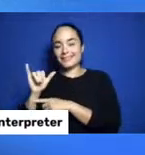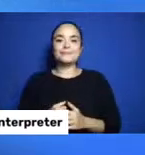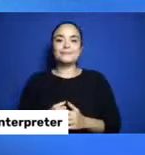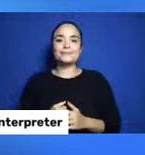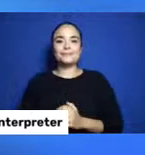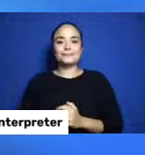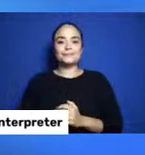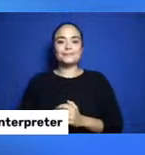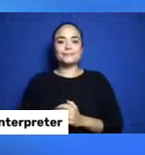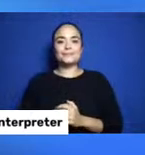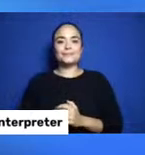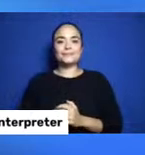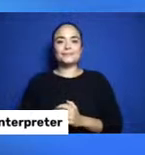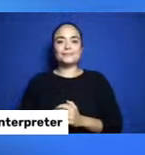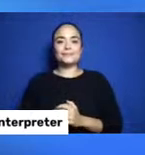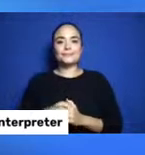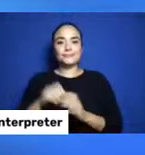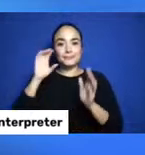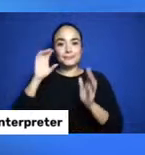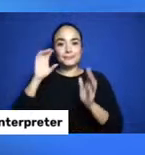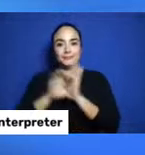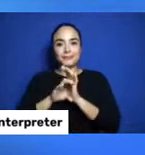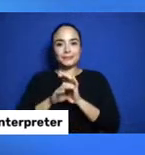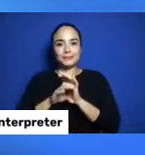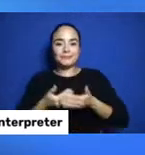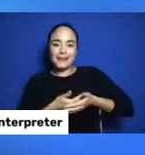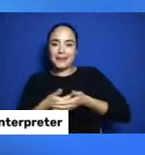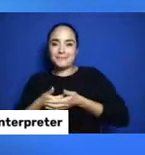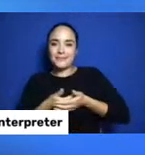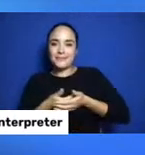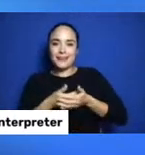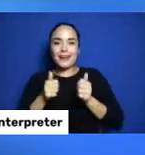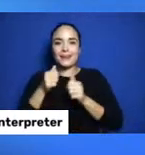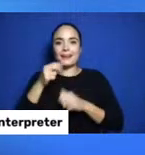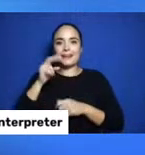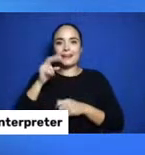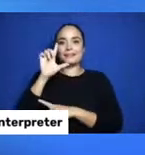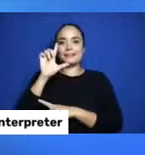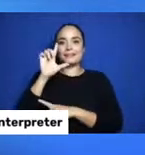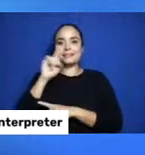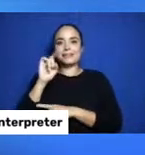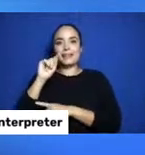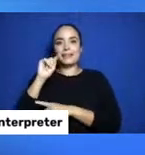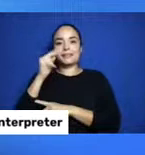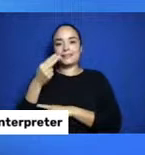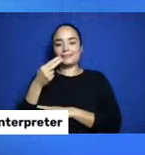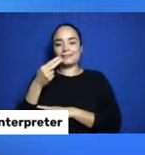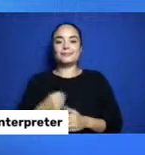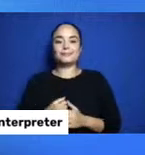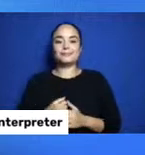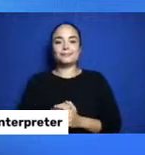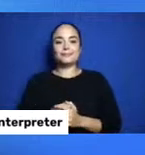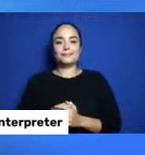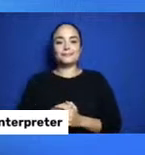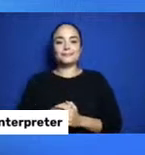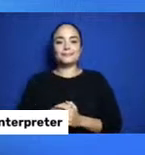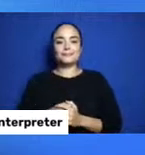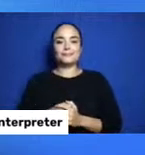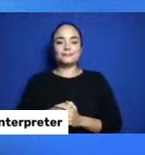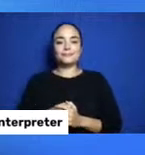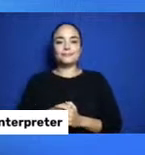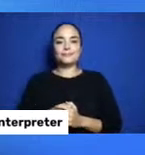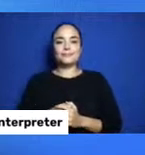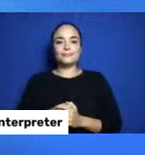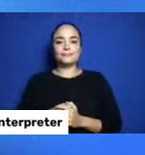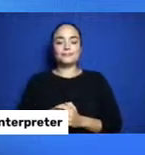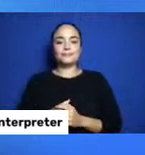picture of me as well with my little one, Elizabeth or Zawbet, as we like to call And so, today I'm